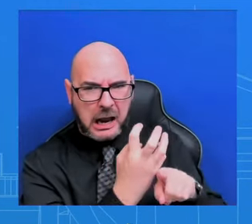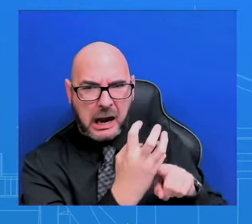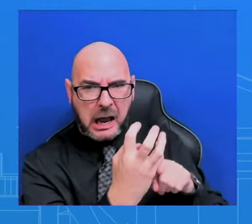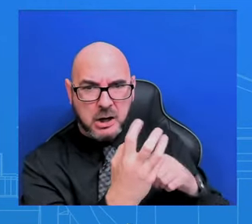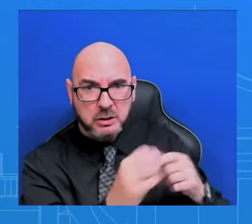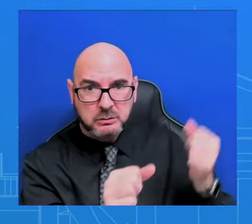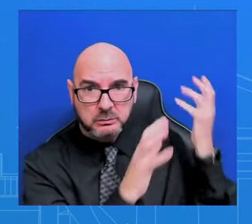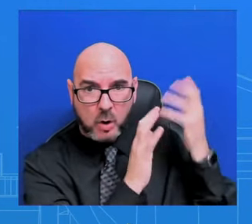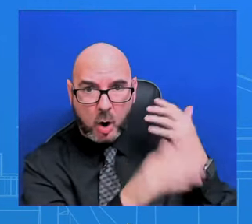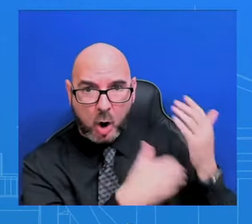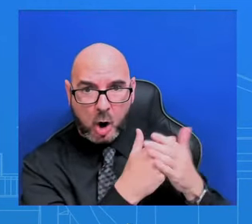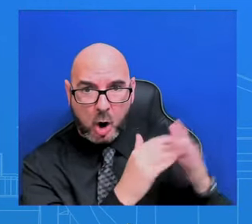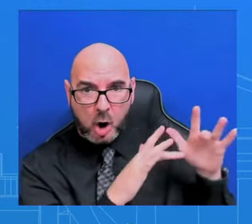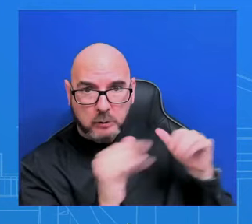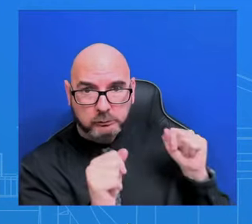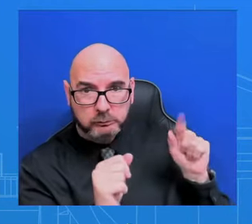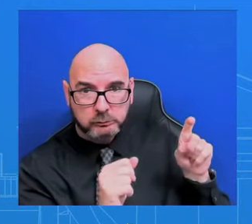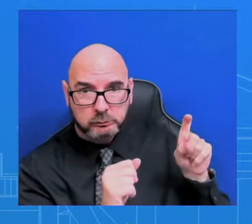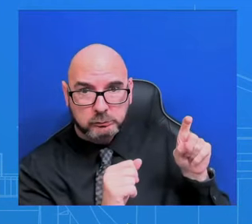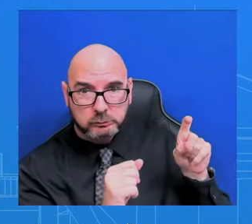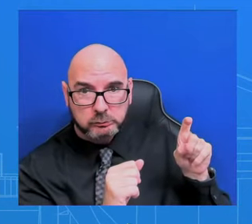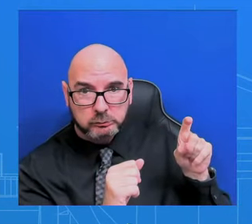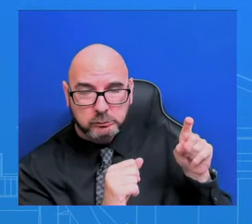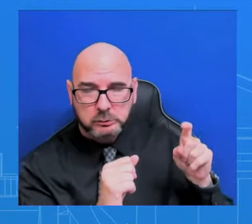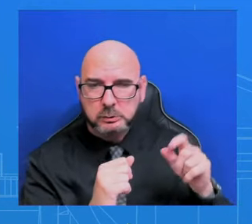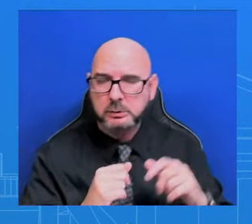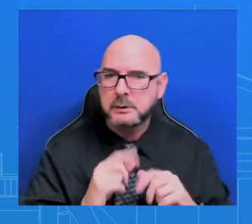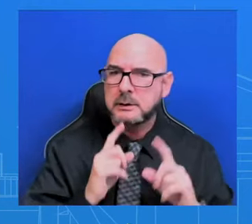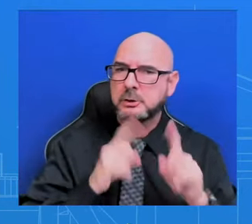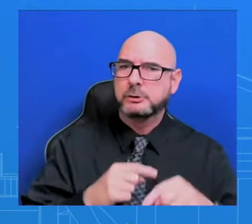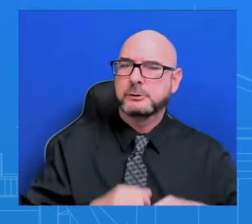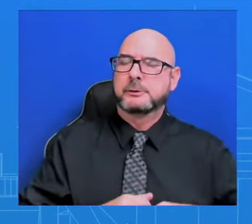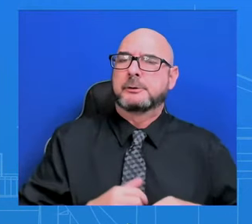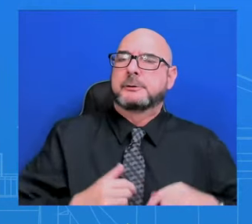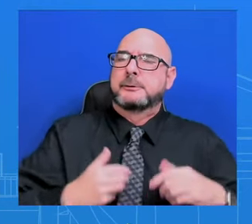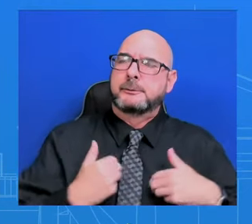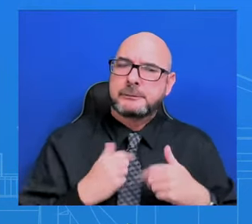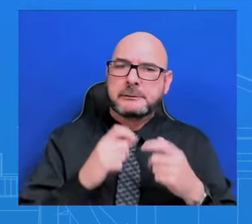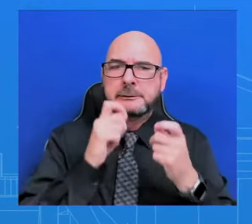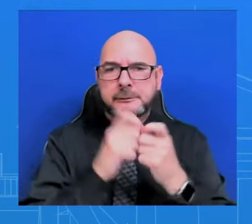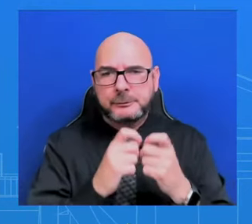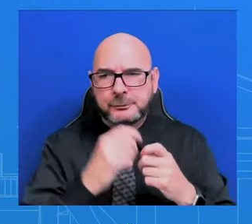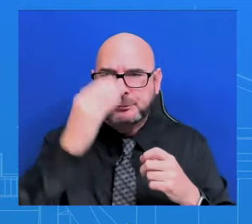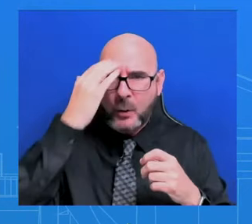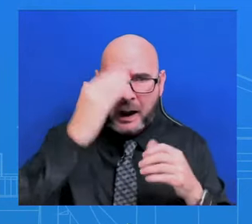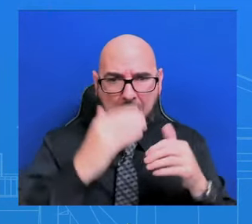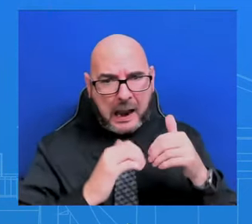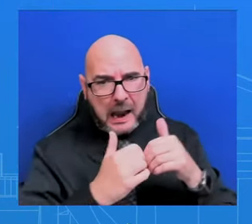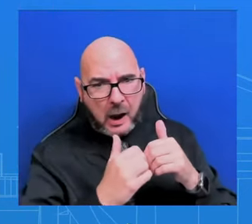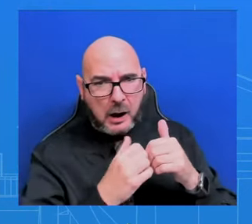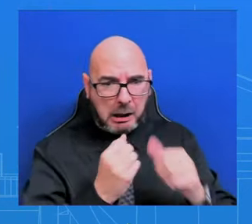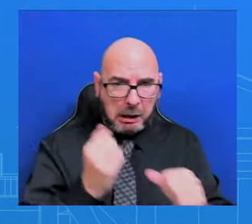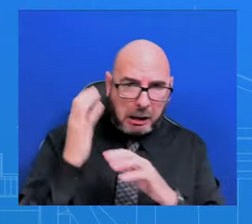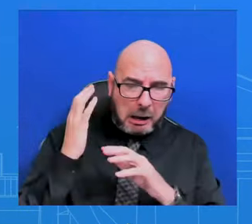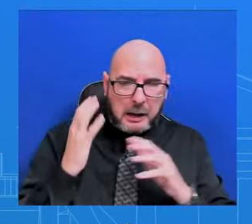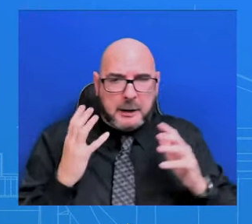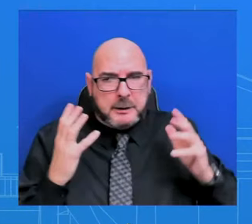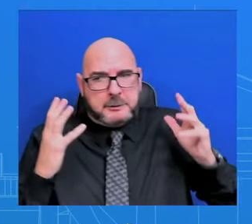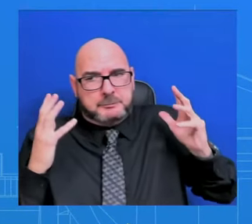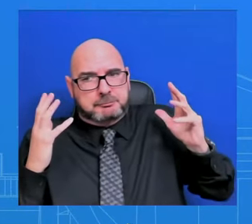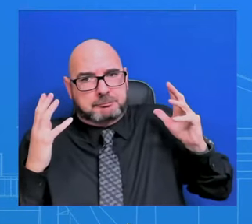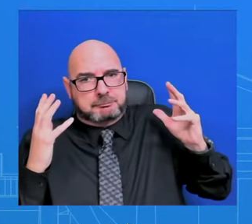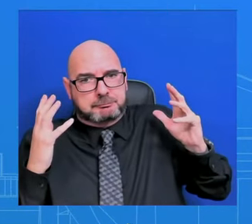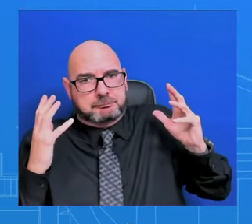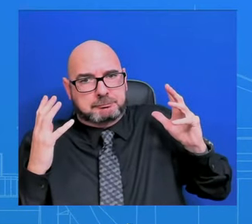specifics on what the border security is going to do and how they're going to do it. Look, we are certainly glad that the Supreme Court made the decision